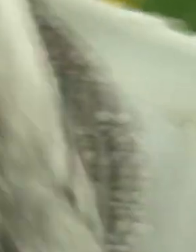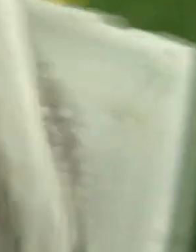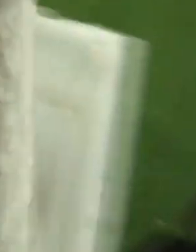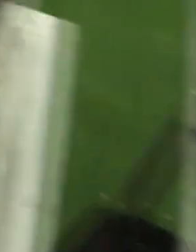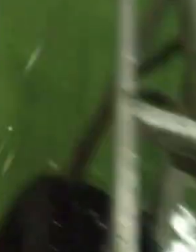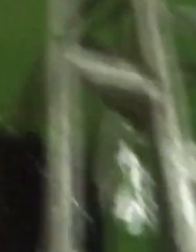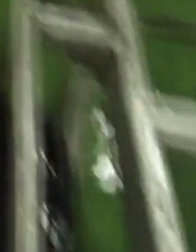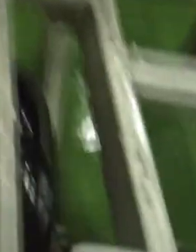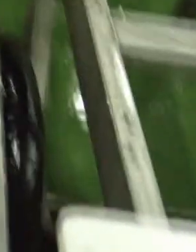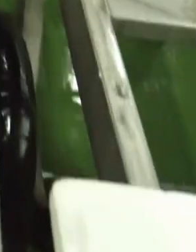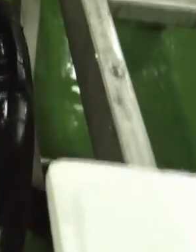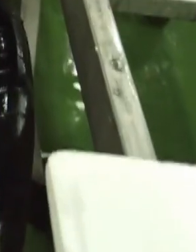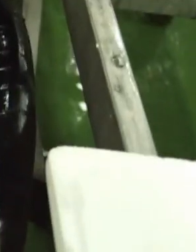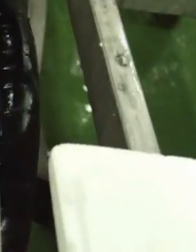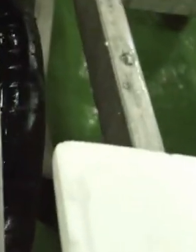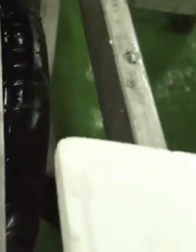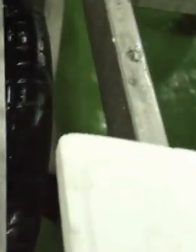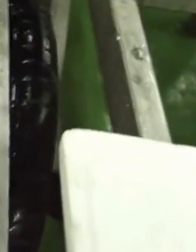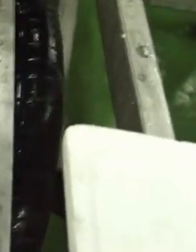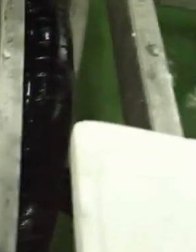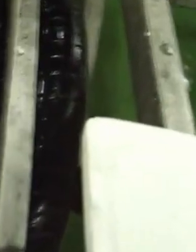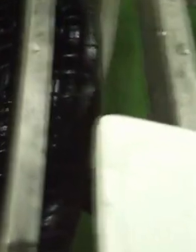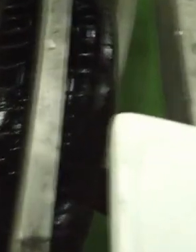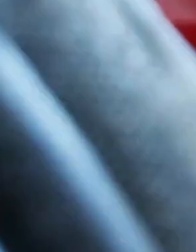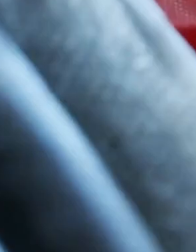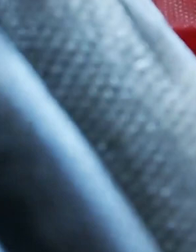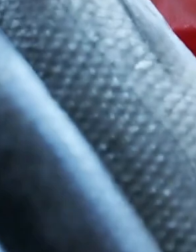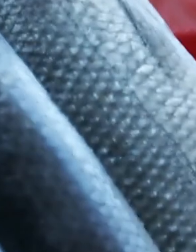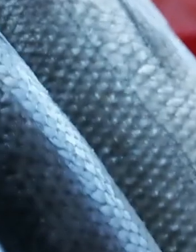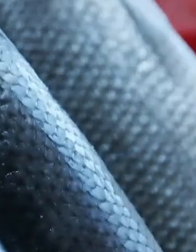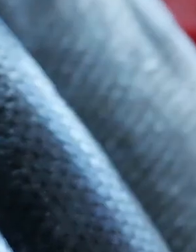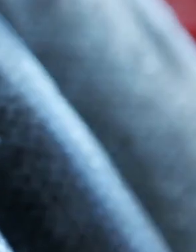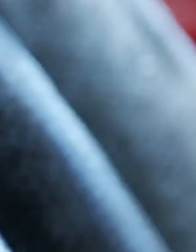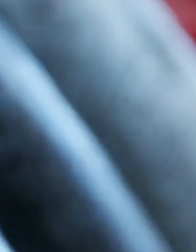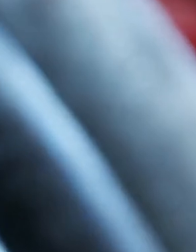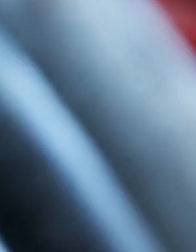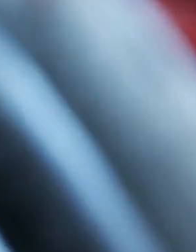Fish is one of the most highly traded food commodities globally.